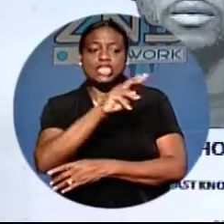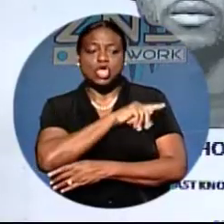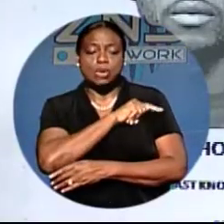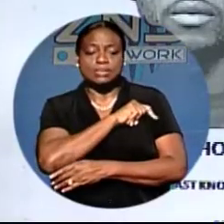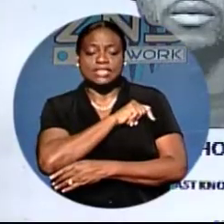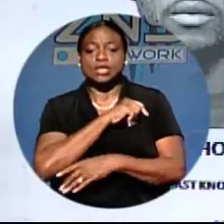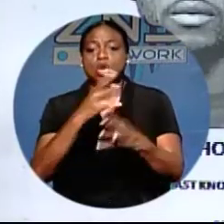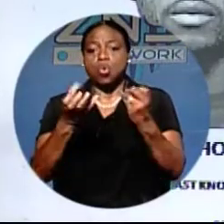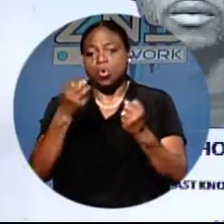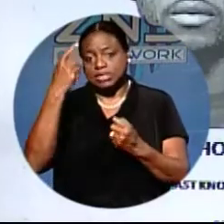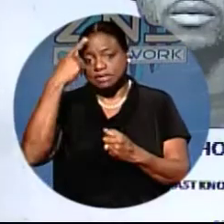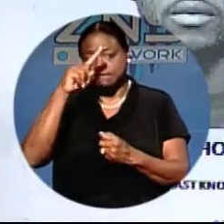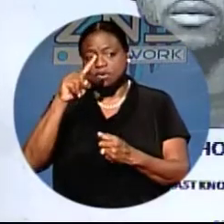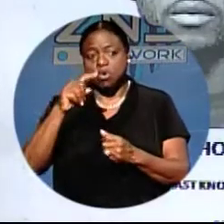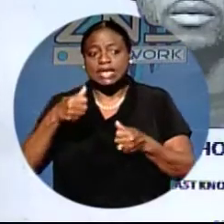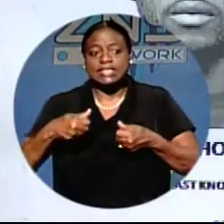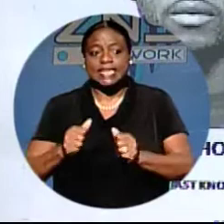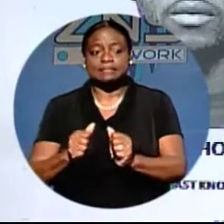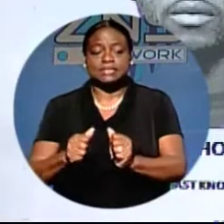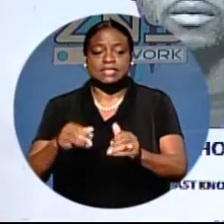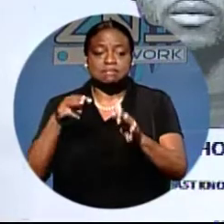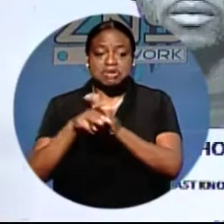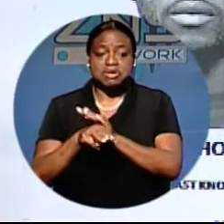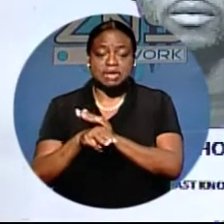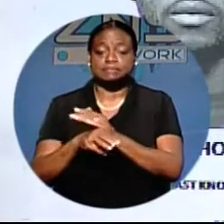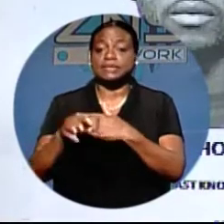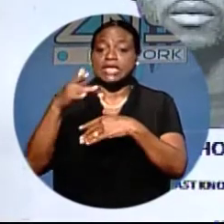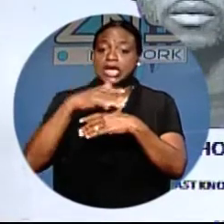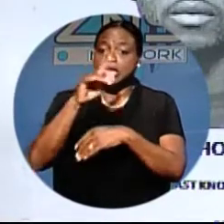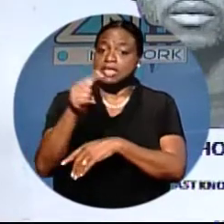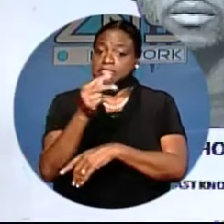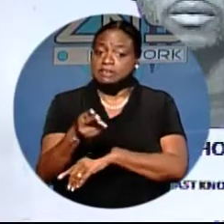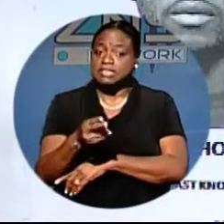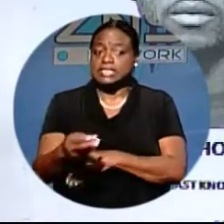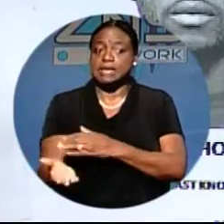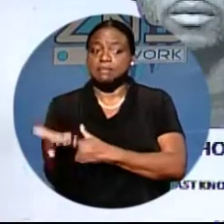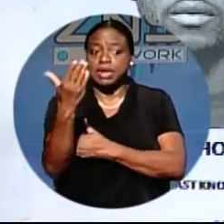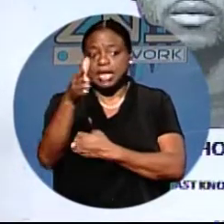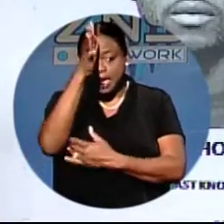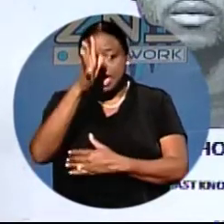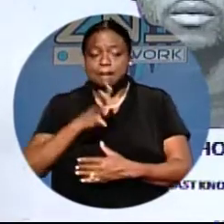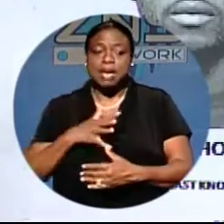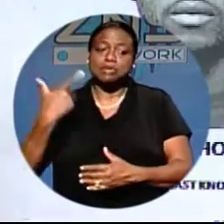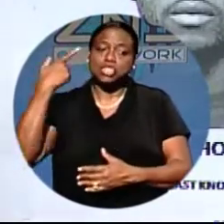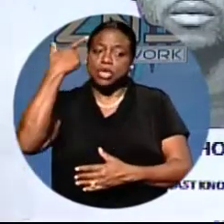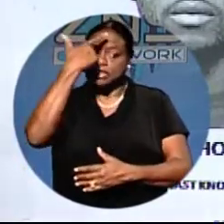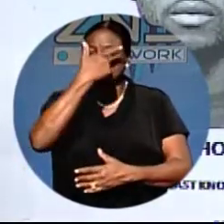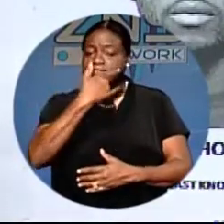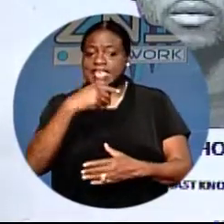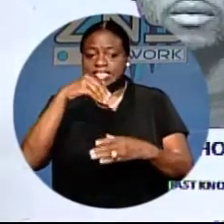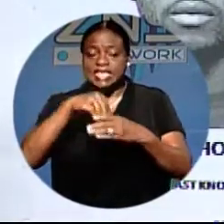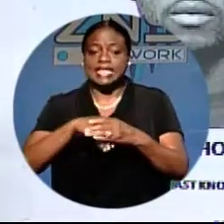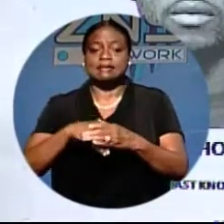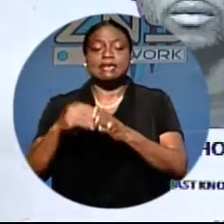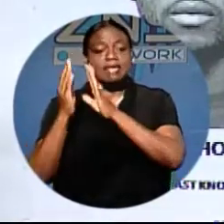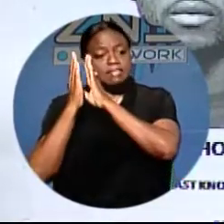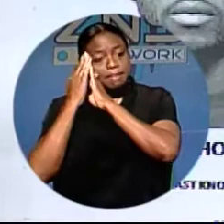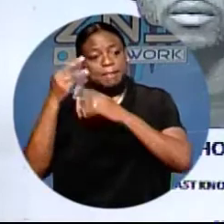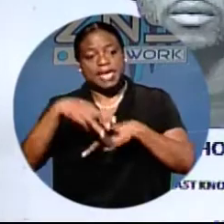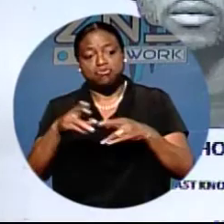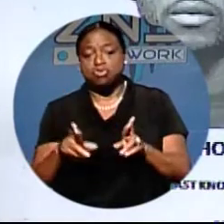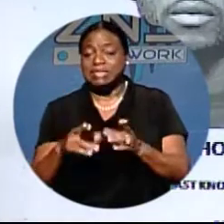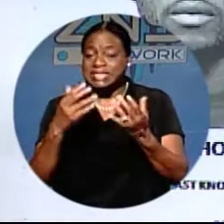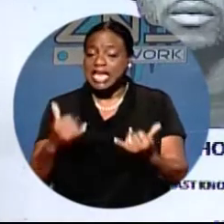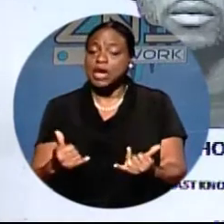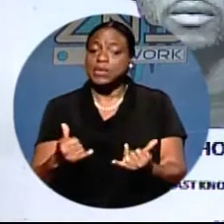is wanted for attempted murder. You may remember also early Thursday morning, we told you of a man who was shot in the face while in a bedroom. He is listed in serious